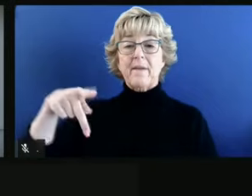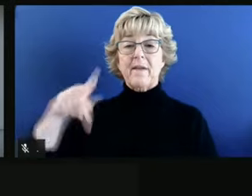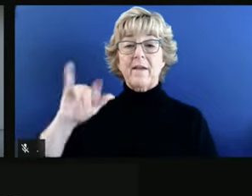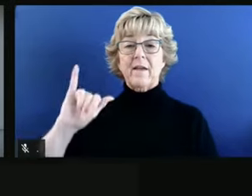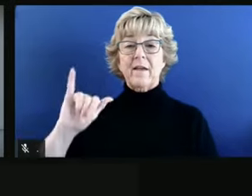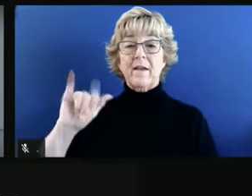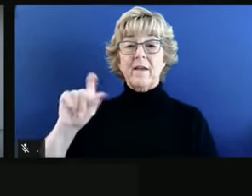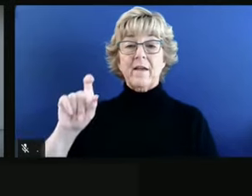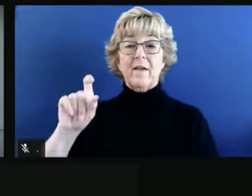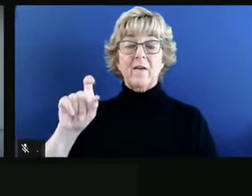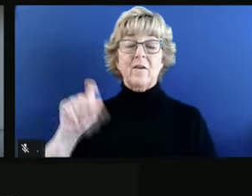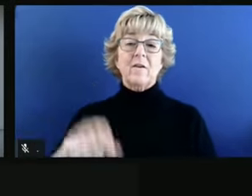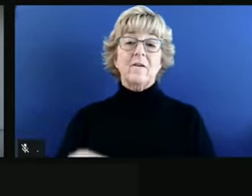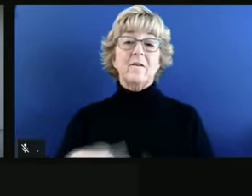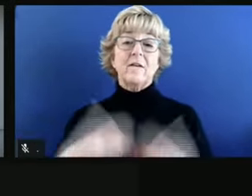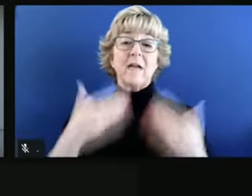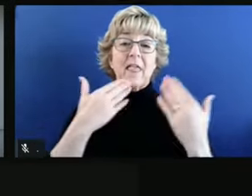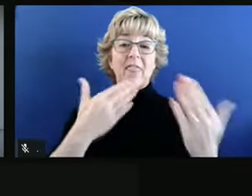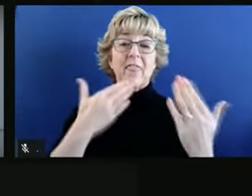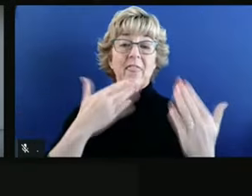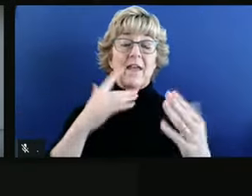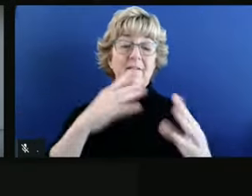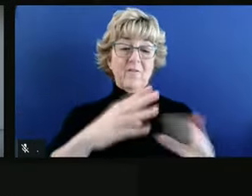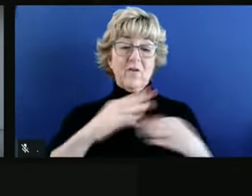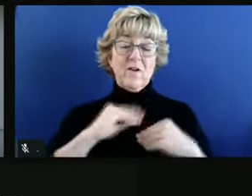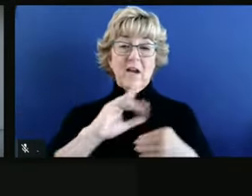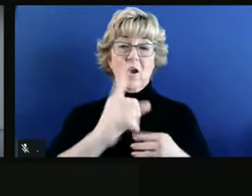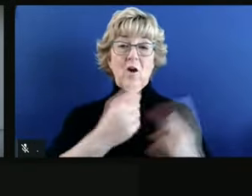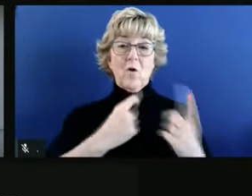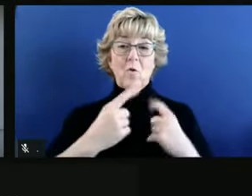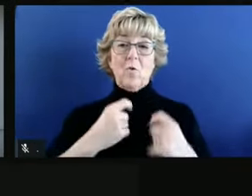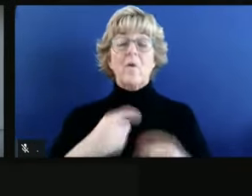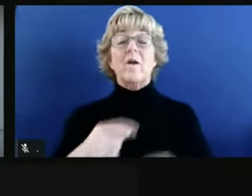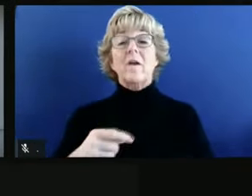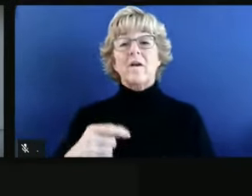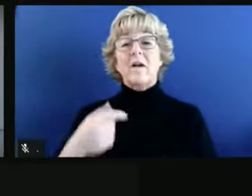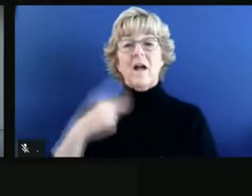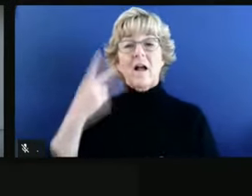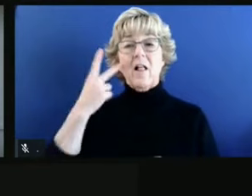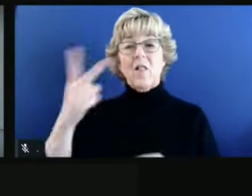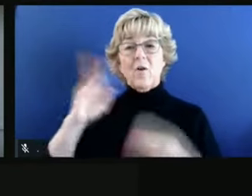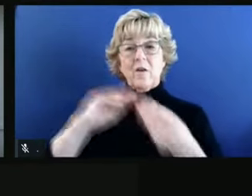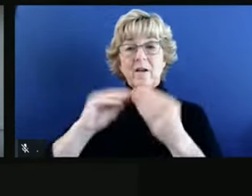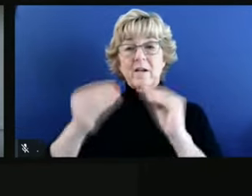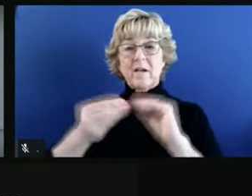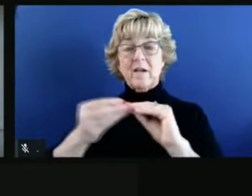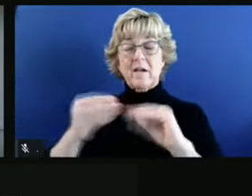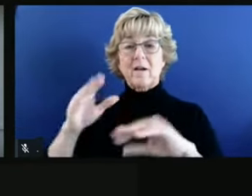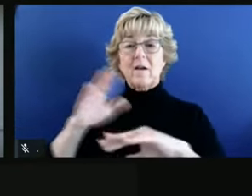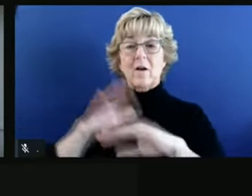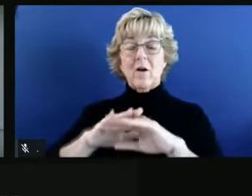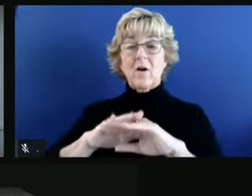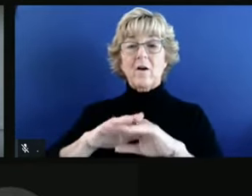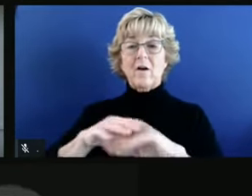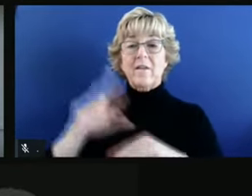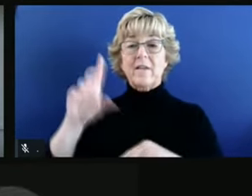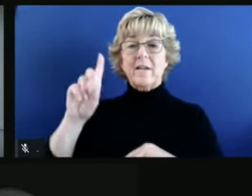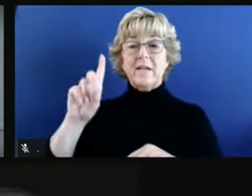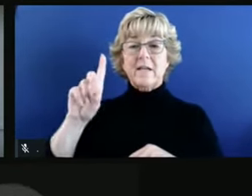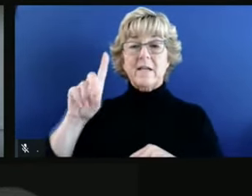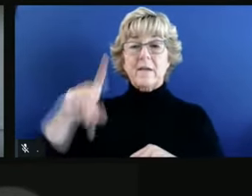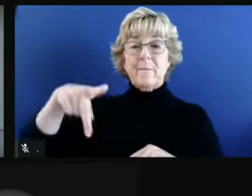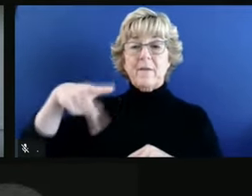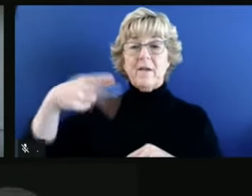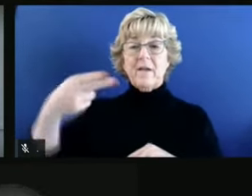Dr. Galley, thank you for taking your questions. I was taking a look at some of the numbers recently on the CPH website, and it